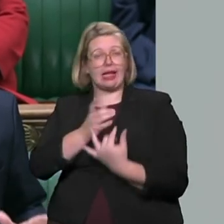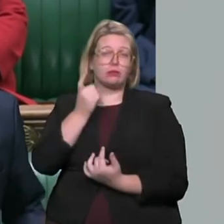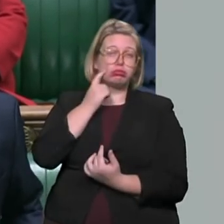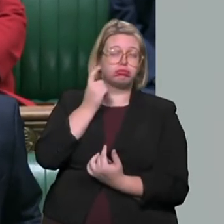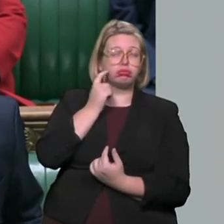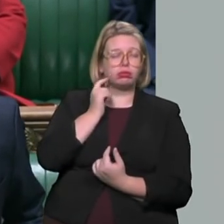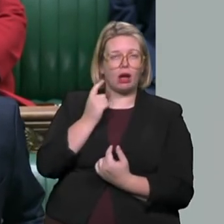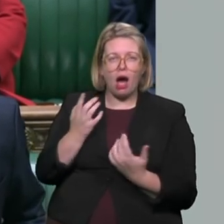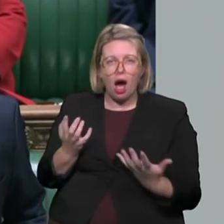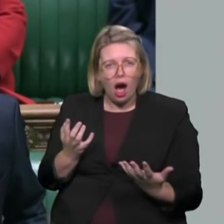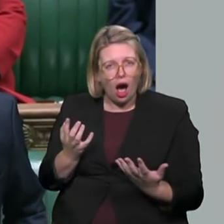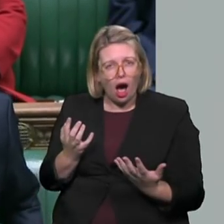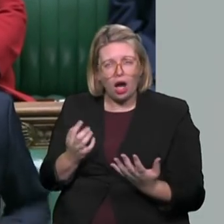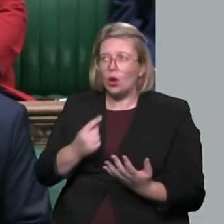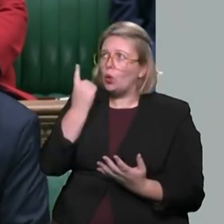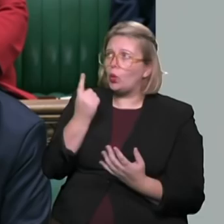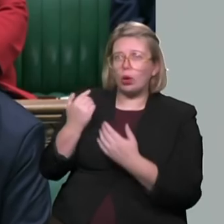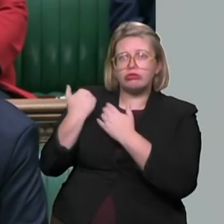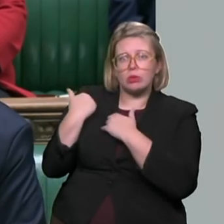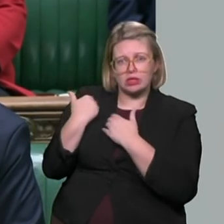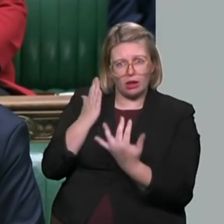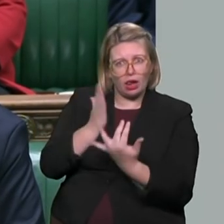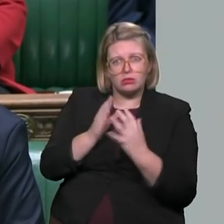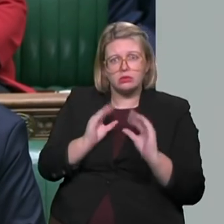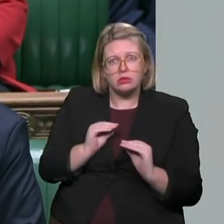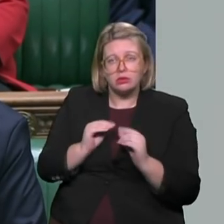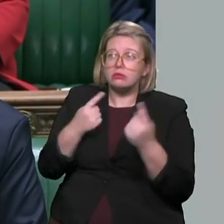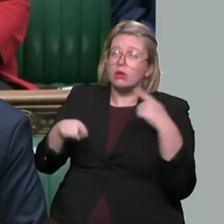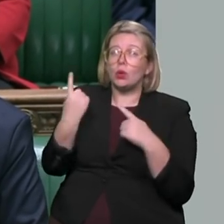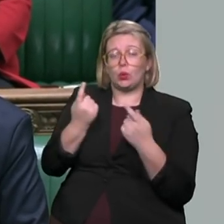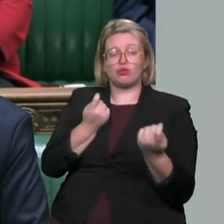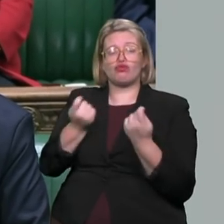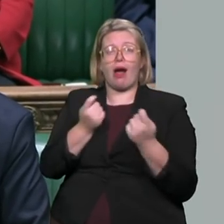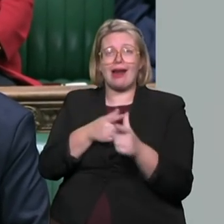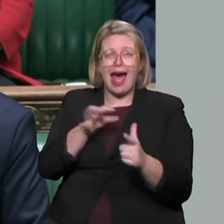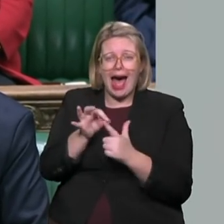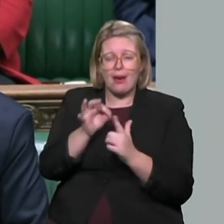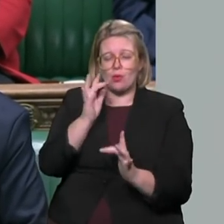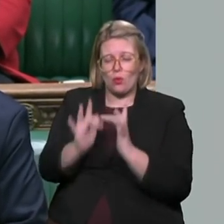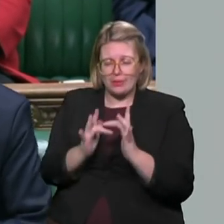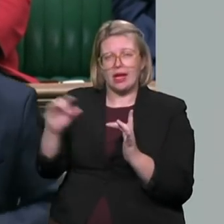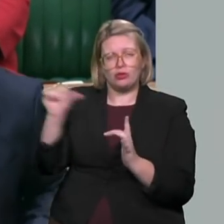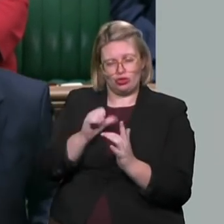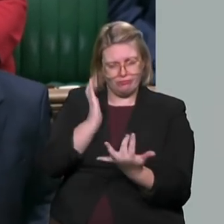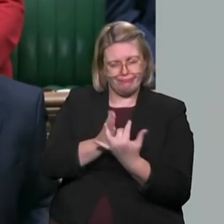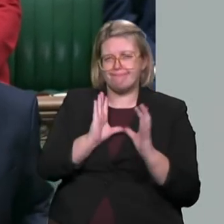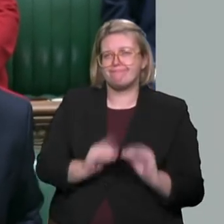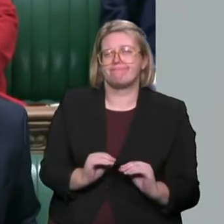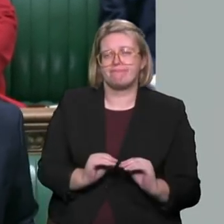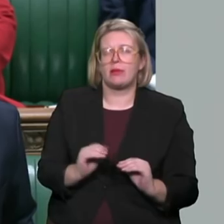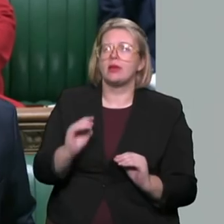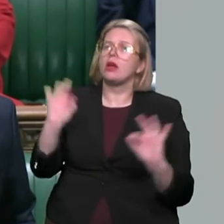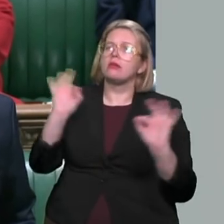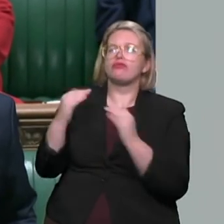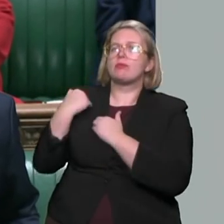We do not need to delay, so in the collaborative spirit we saw in this House on Monday, will the Prime Minister commit to